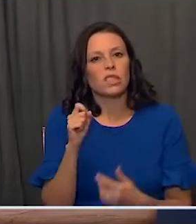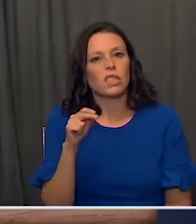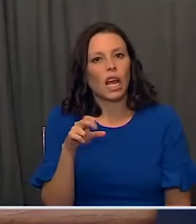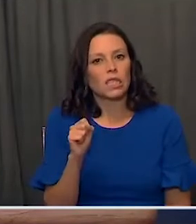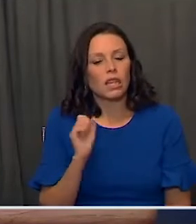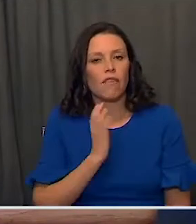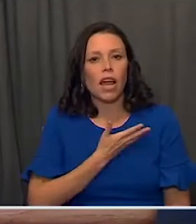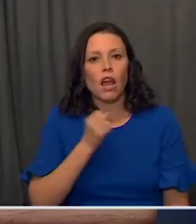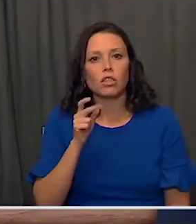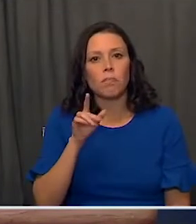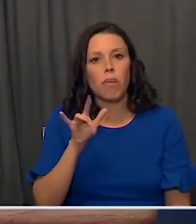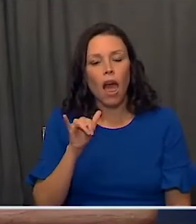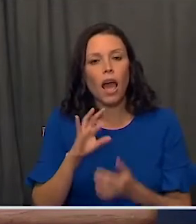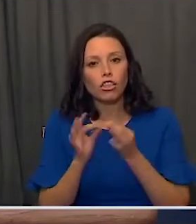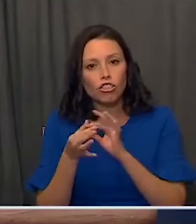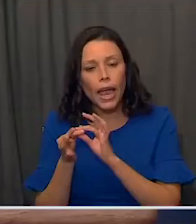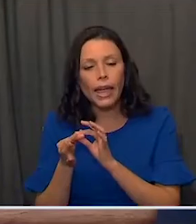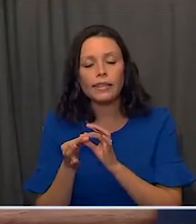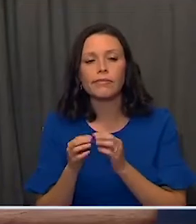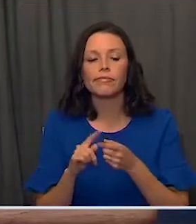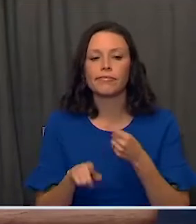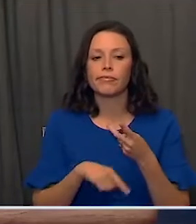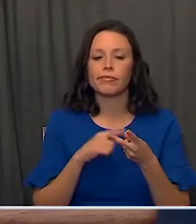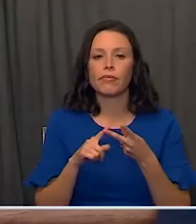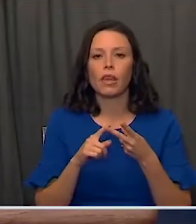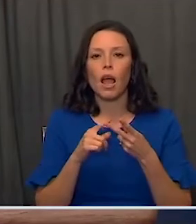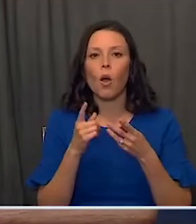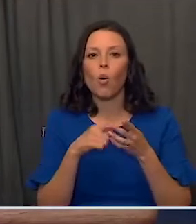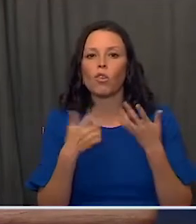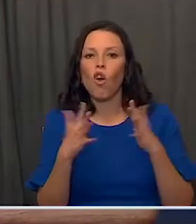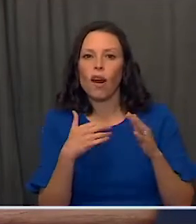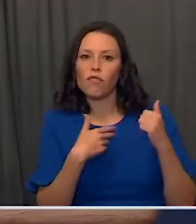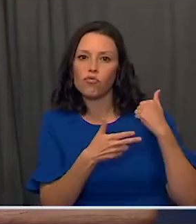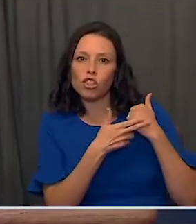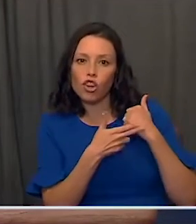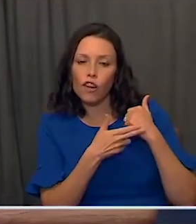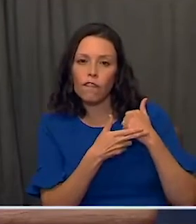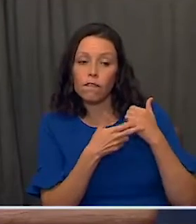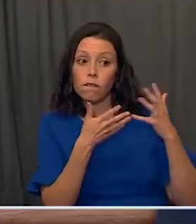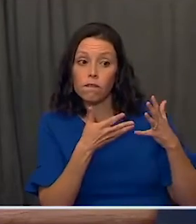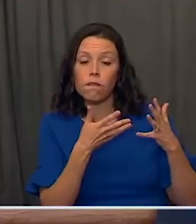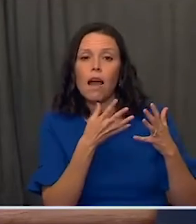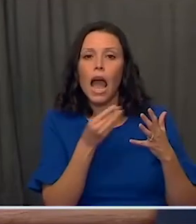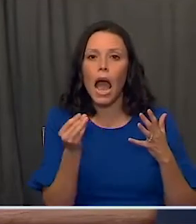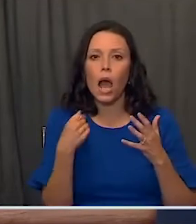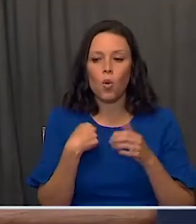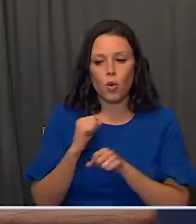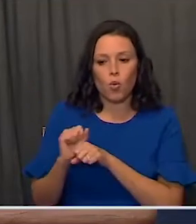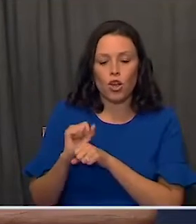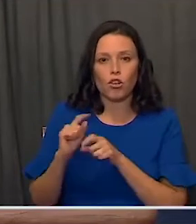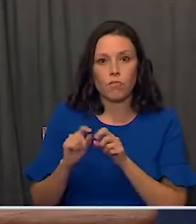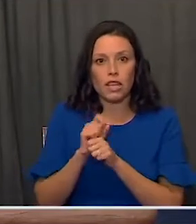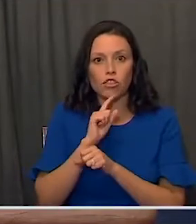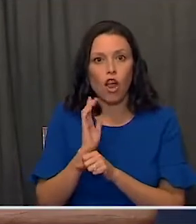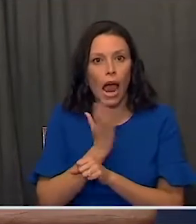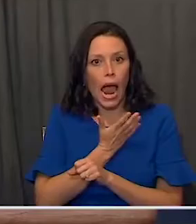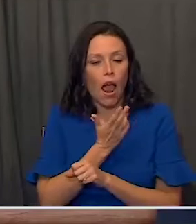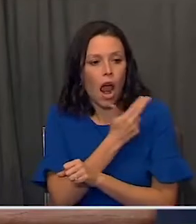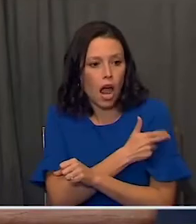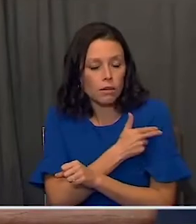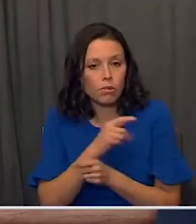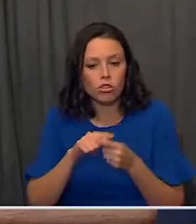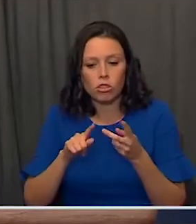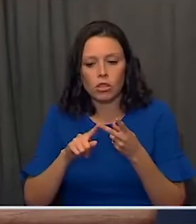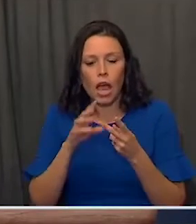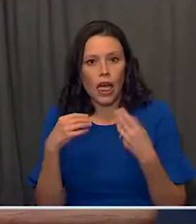supply chain and the reserves that we have and our ongoing efforts to make sure that our hospitals and healthcare